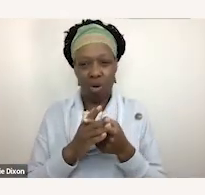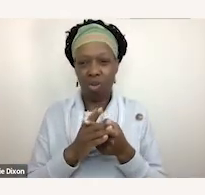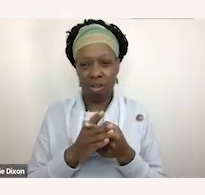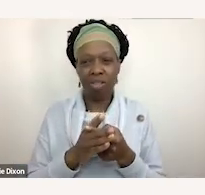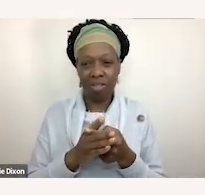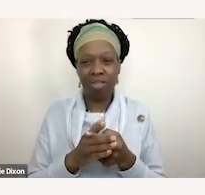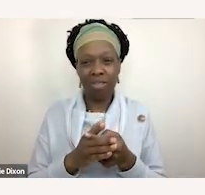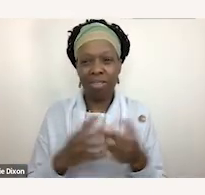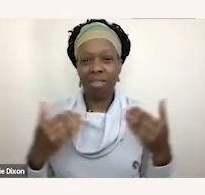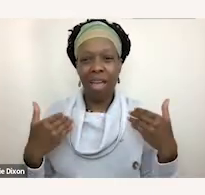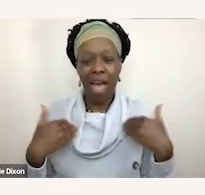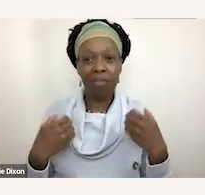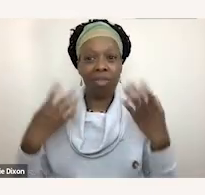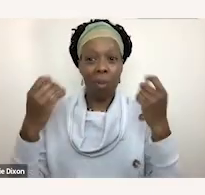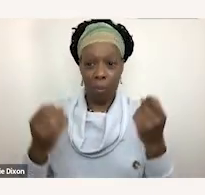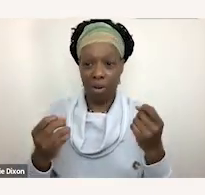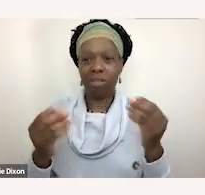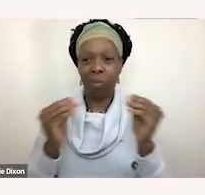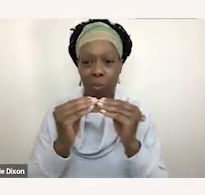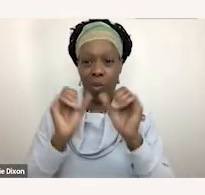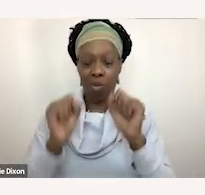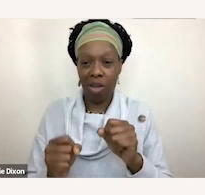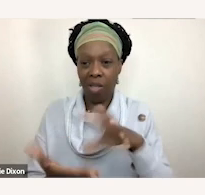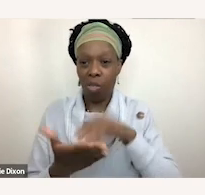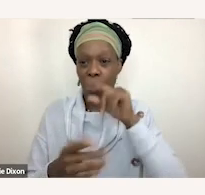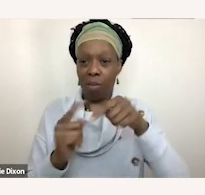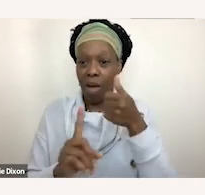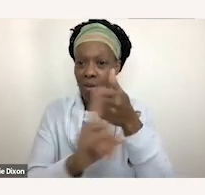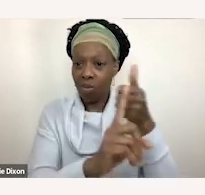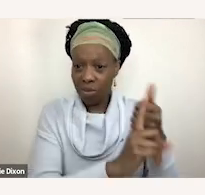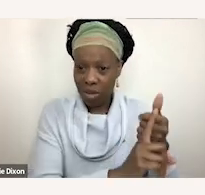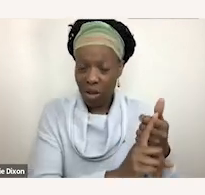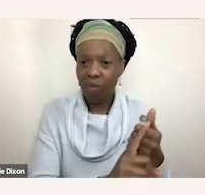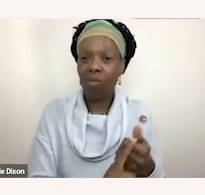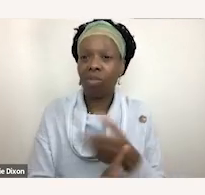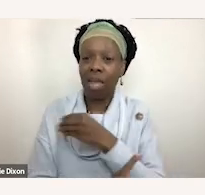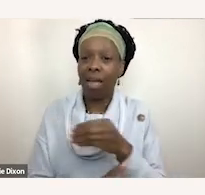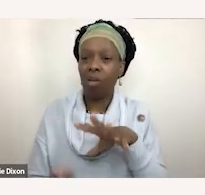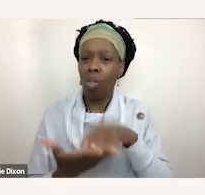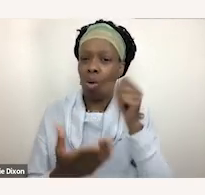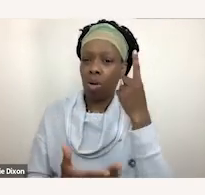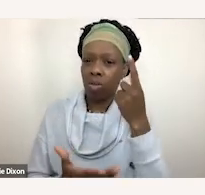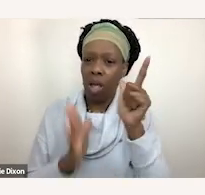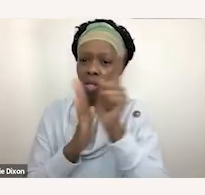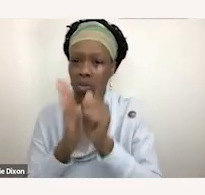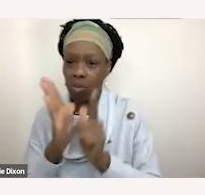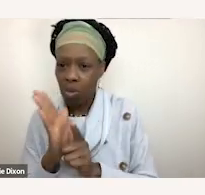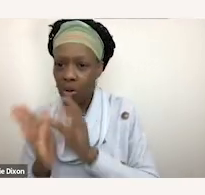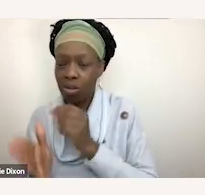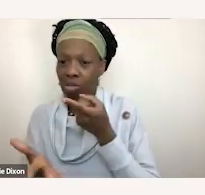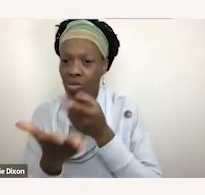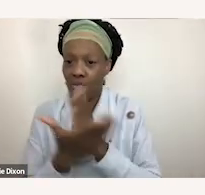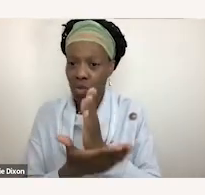of like self-learning for yourself to learn these things and understanding the laws and the rights of students with